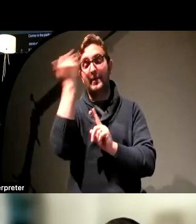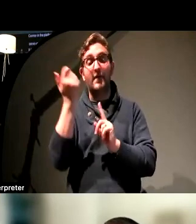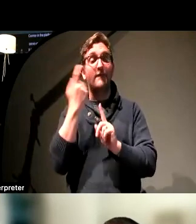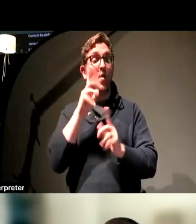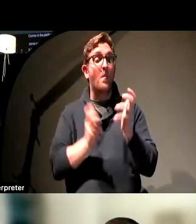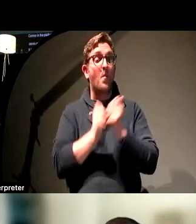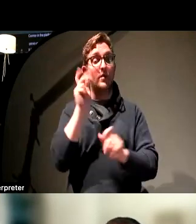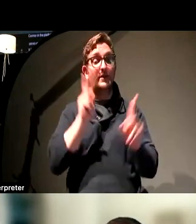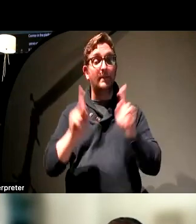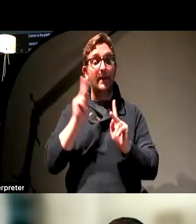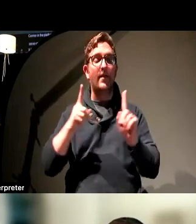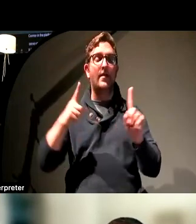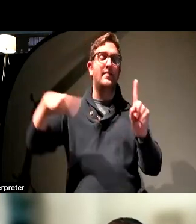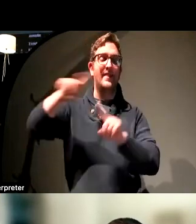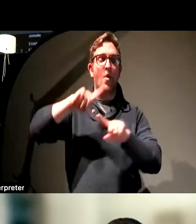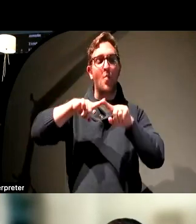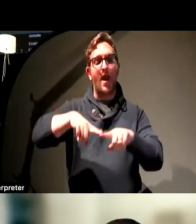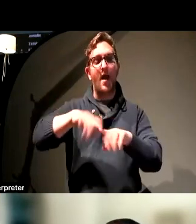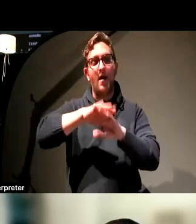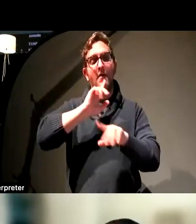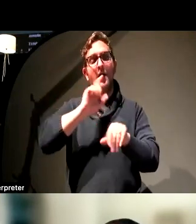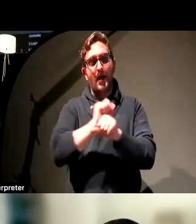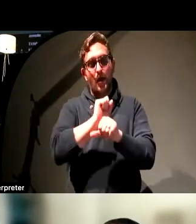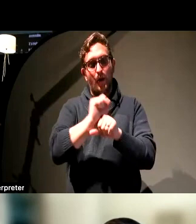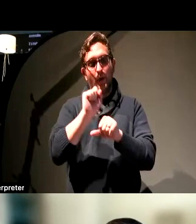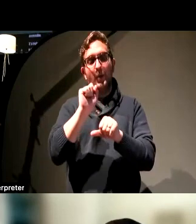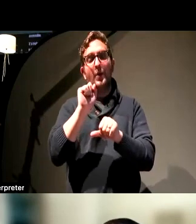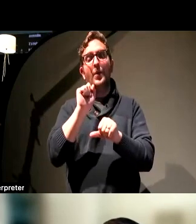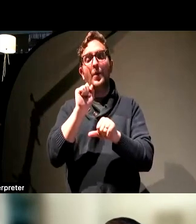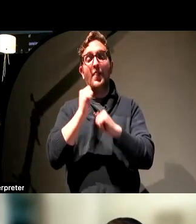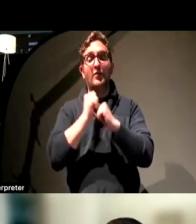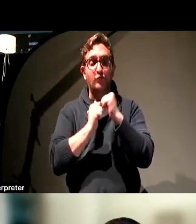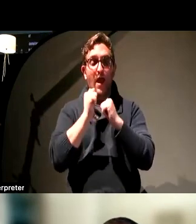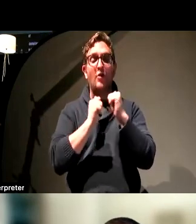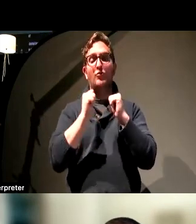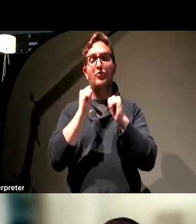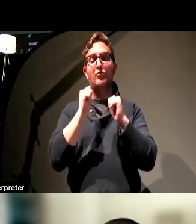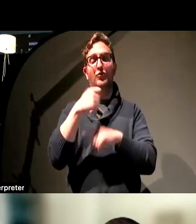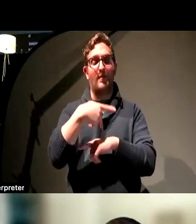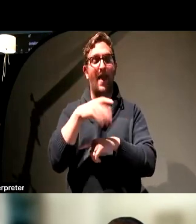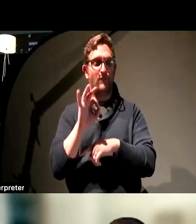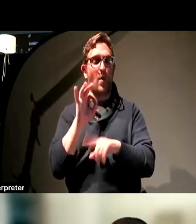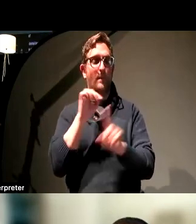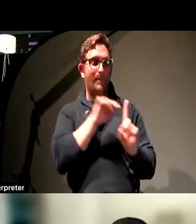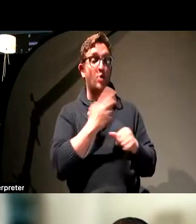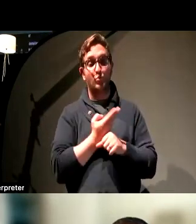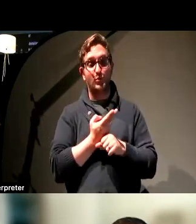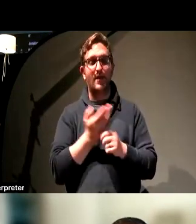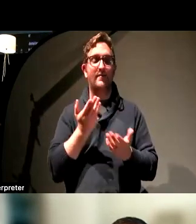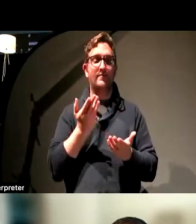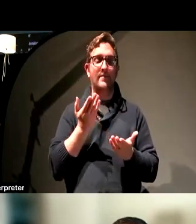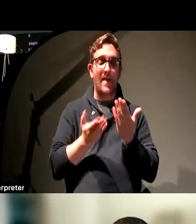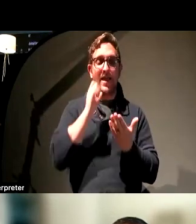they're going to be relying on the actual structure in the platform that they're using, and they may not be able to influence that.